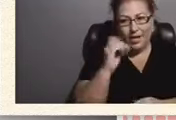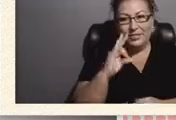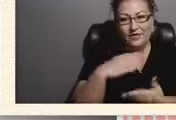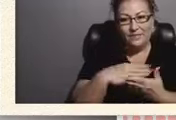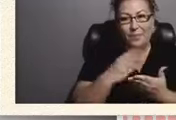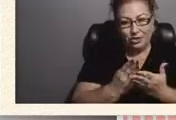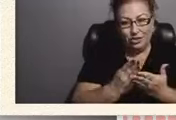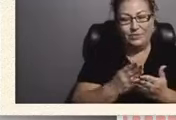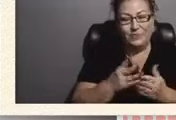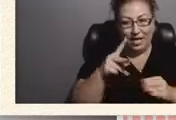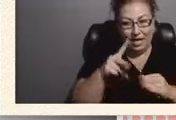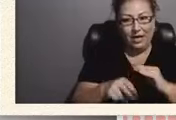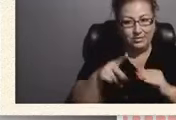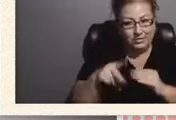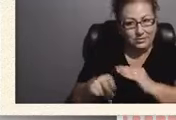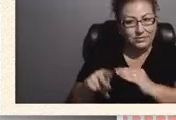cut.